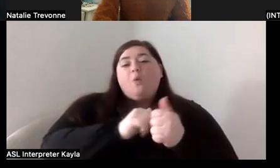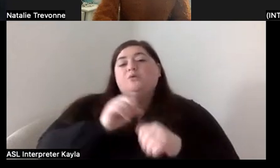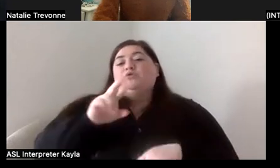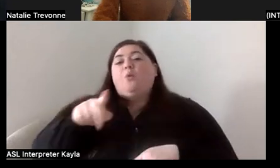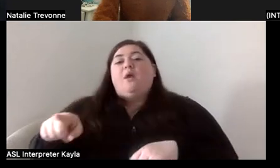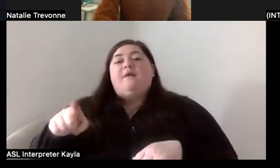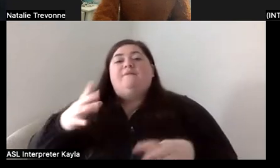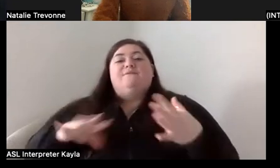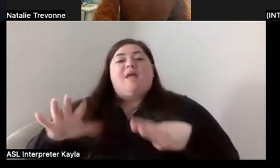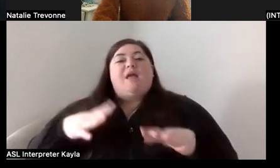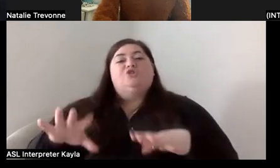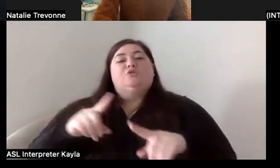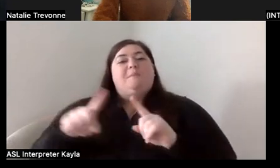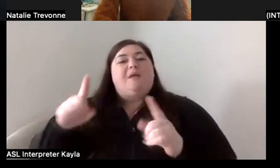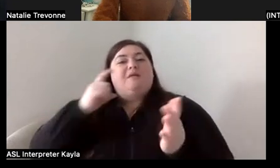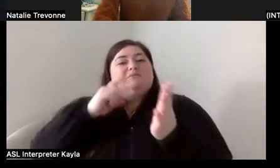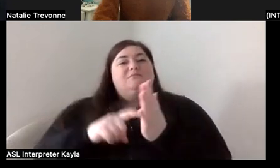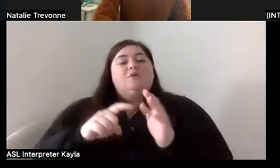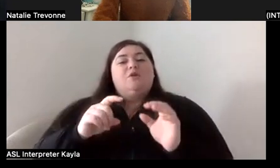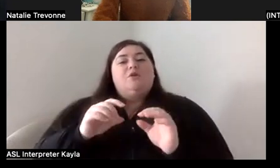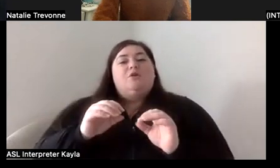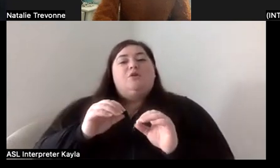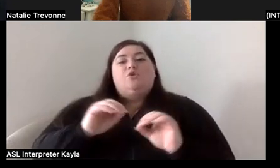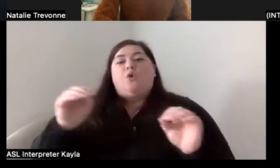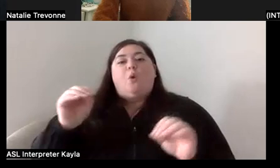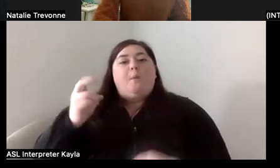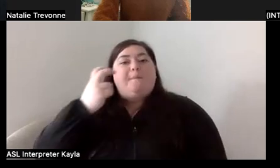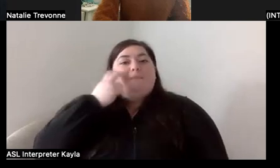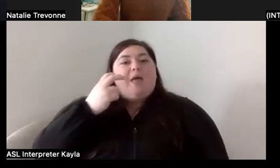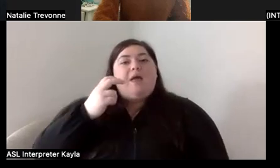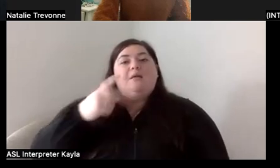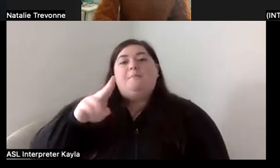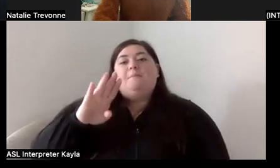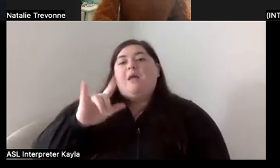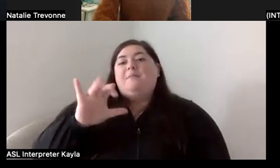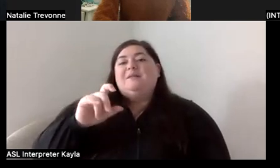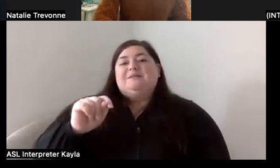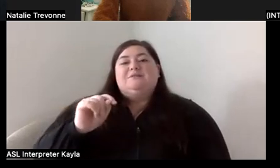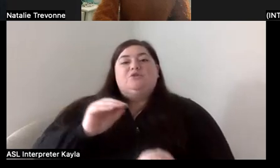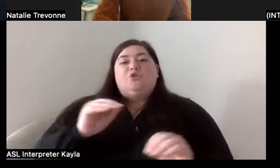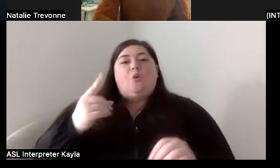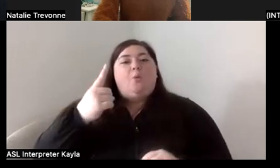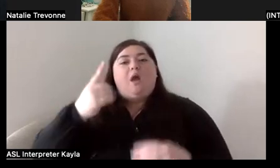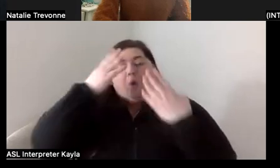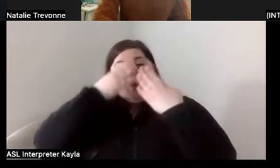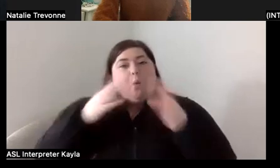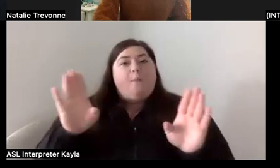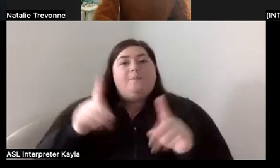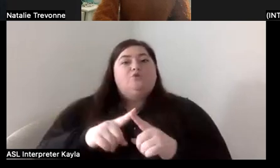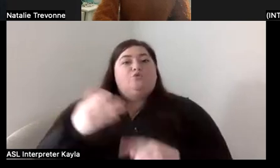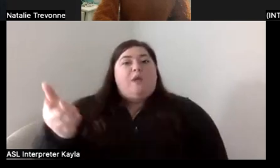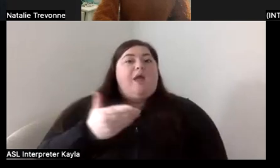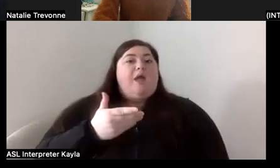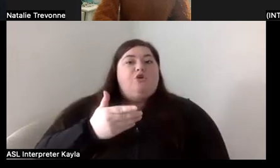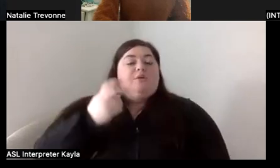quickly saw that there were no blind publicists and people were not open to hiring a blind publicist. And it